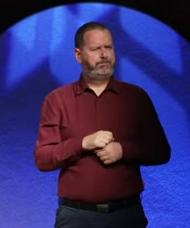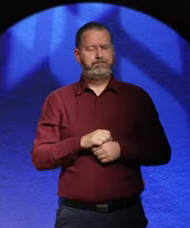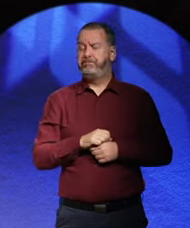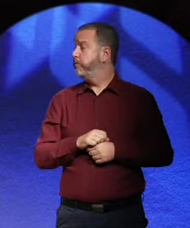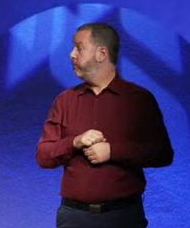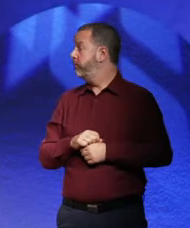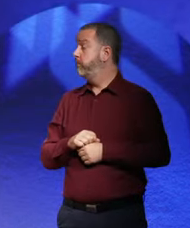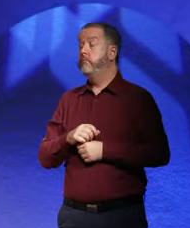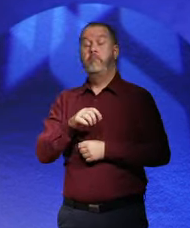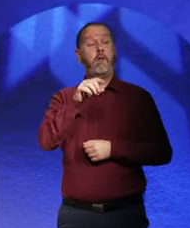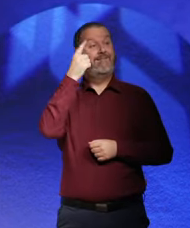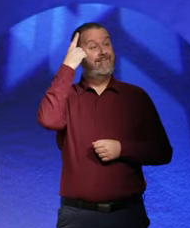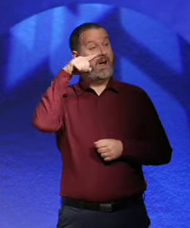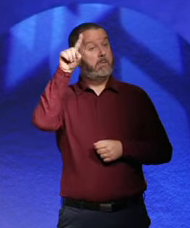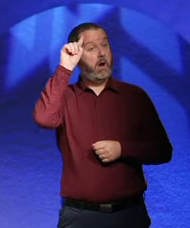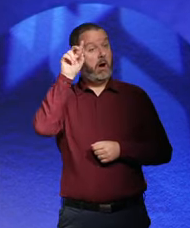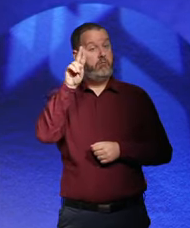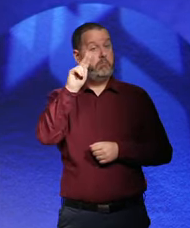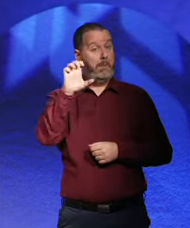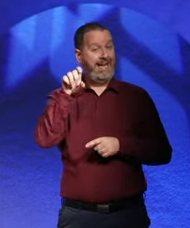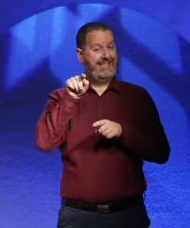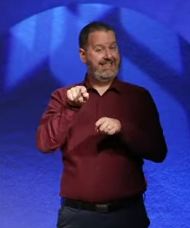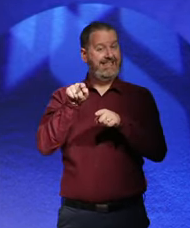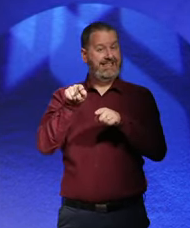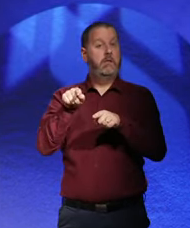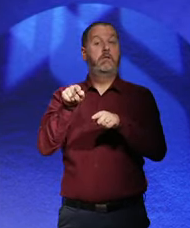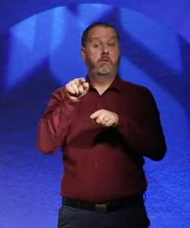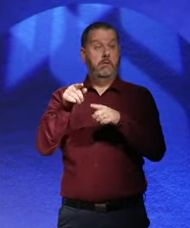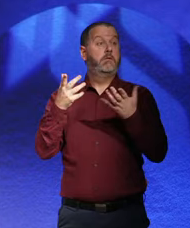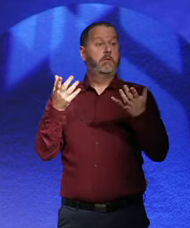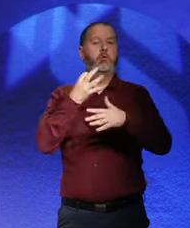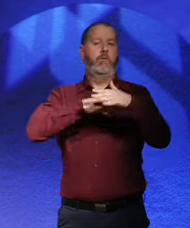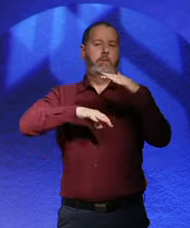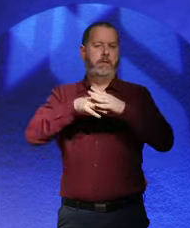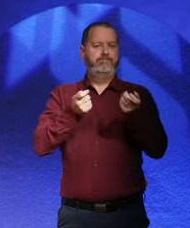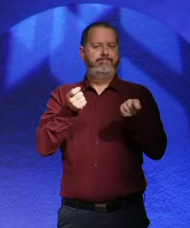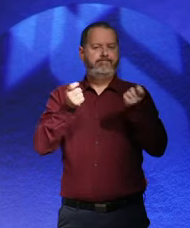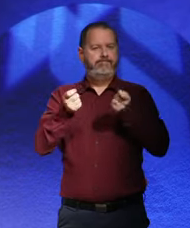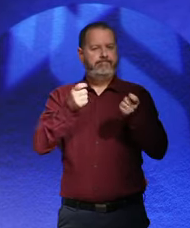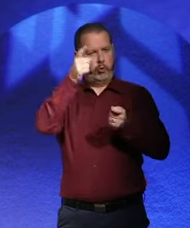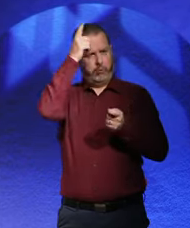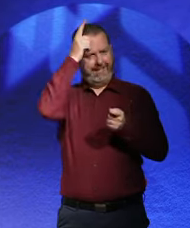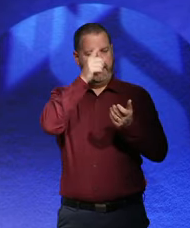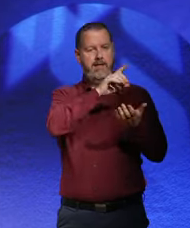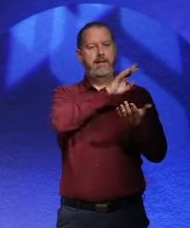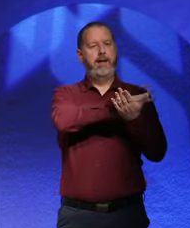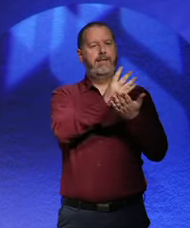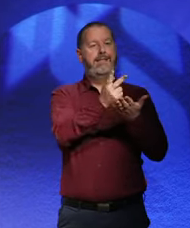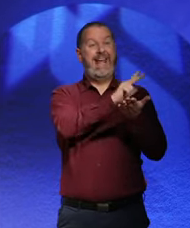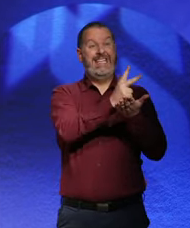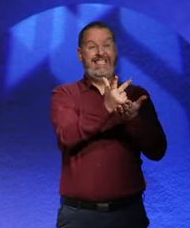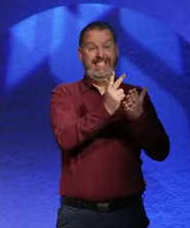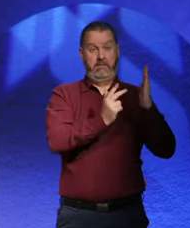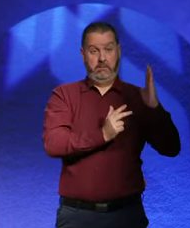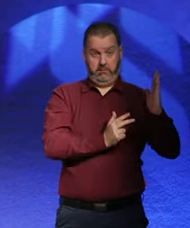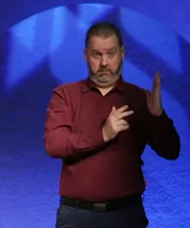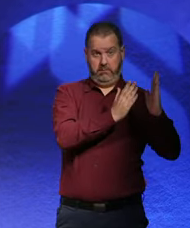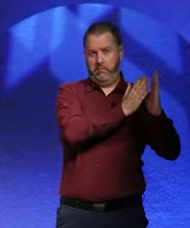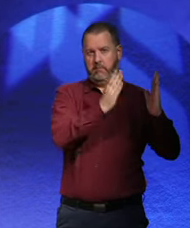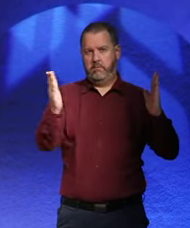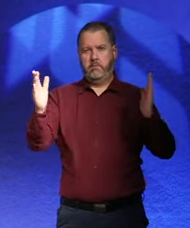government that ruled Germany from 1918 to 1933. So it's the period